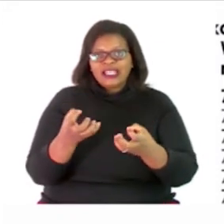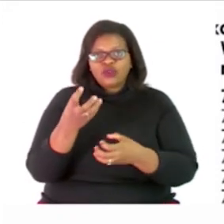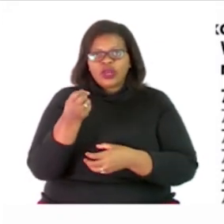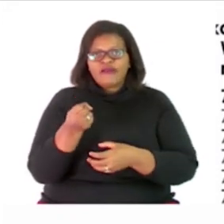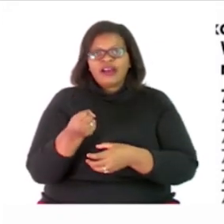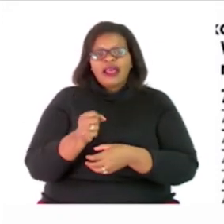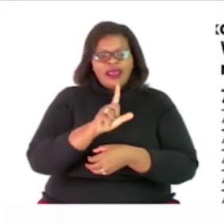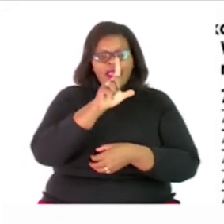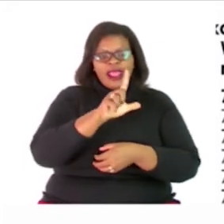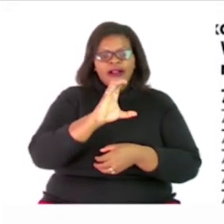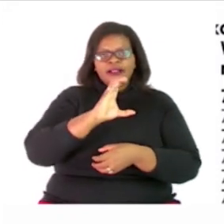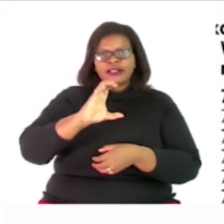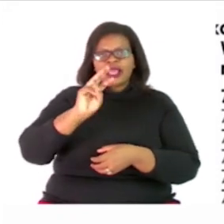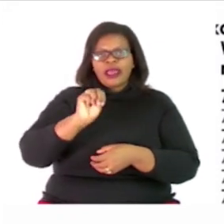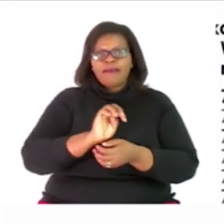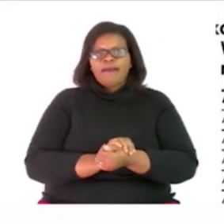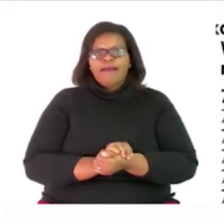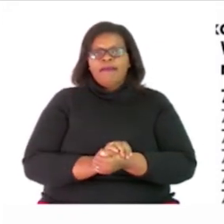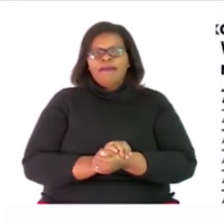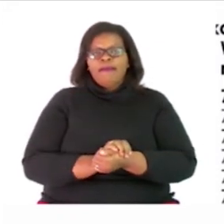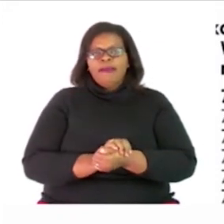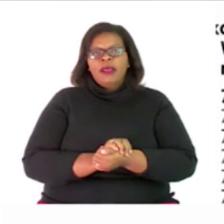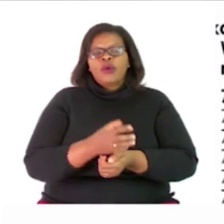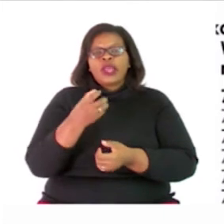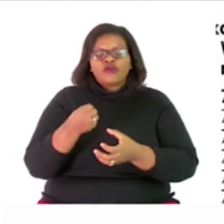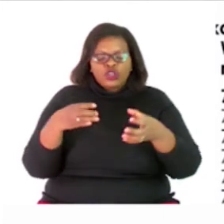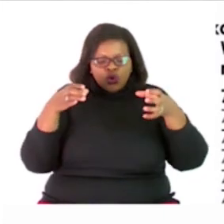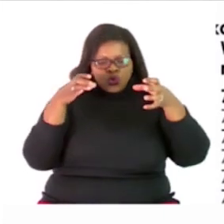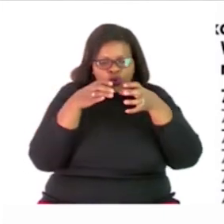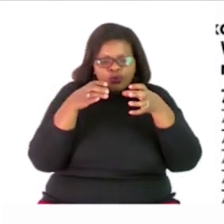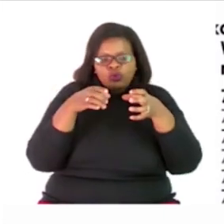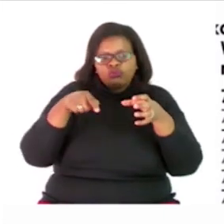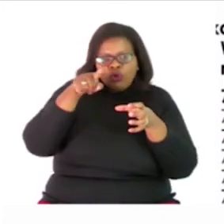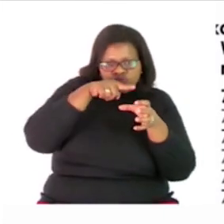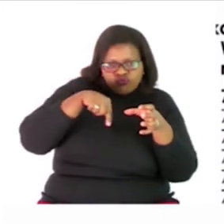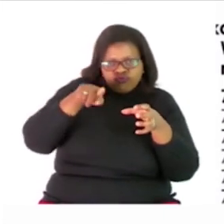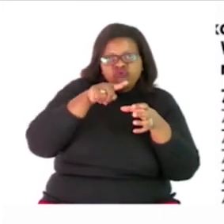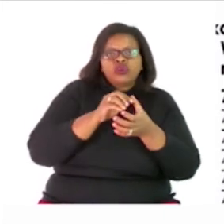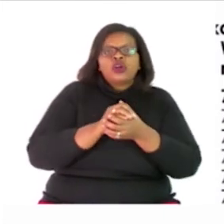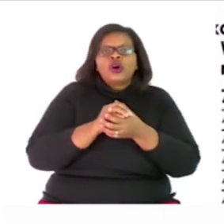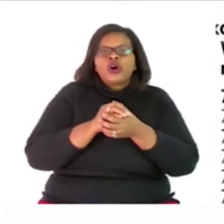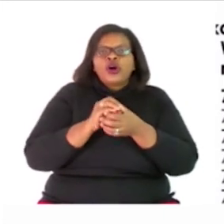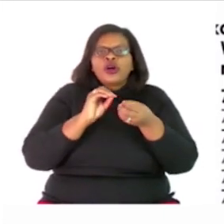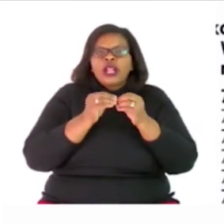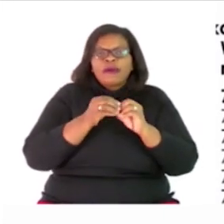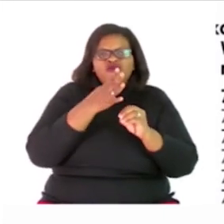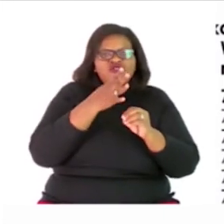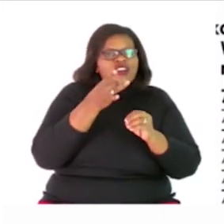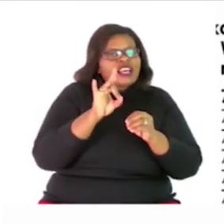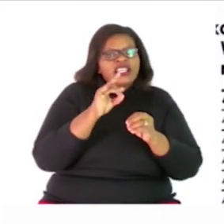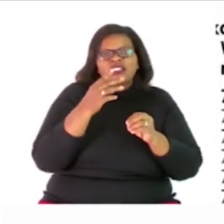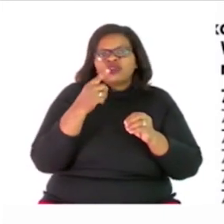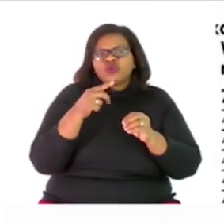in the multiples of four we have the set of numbers four eight twelve sixteen